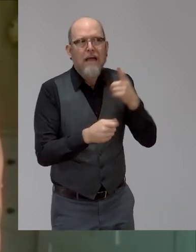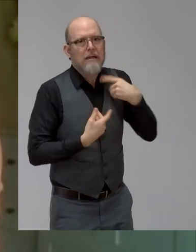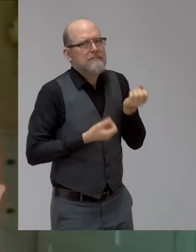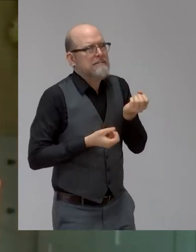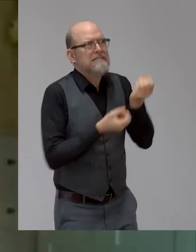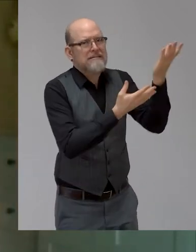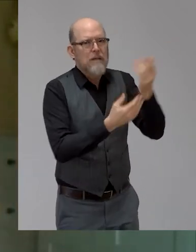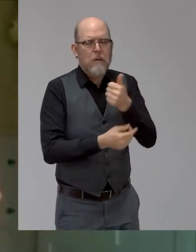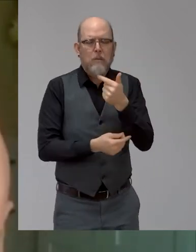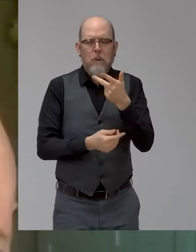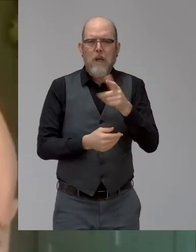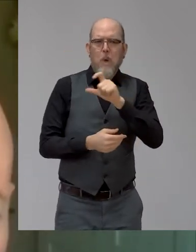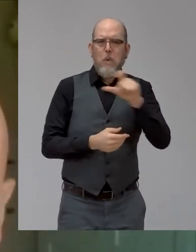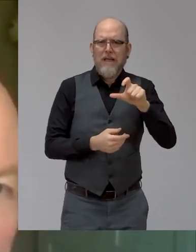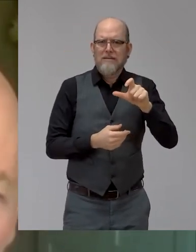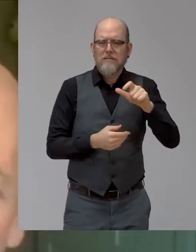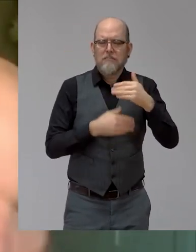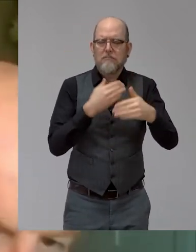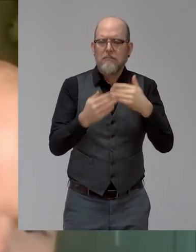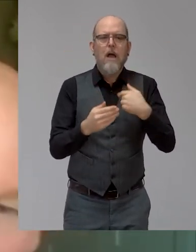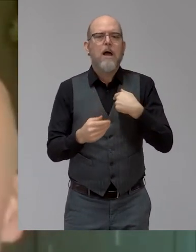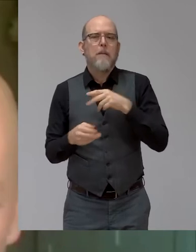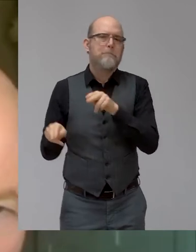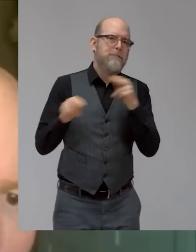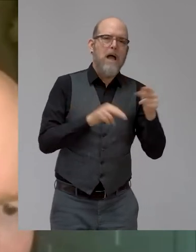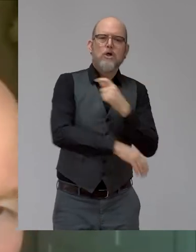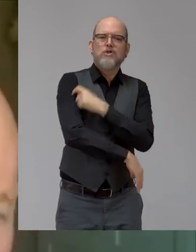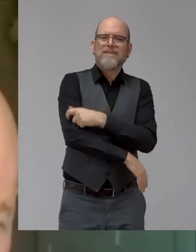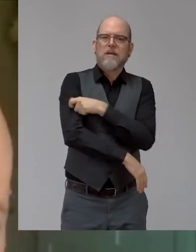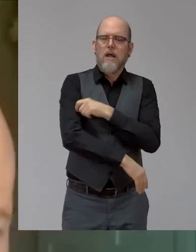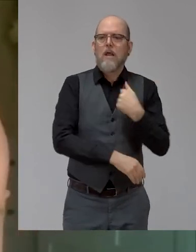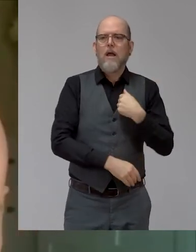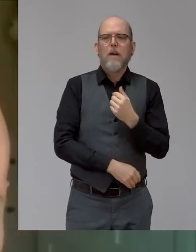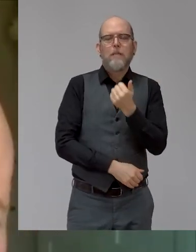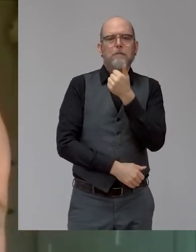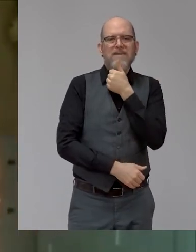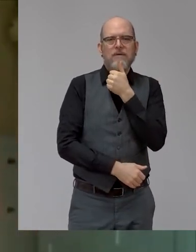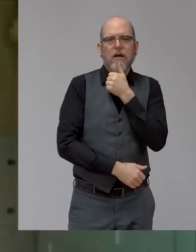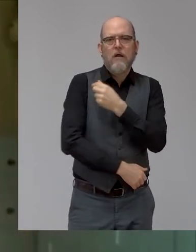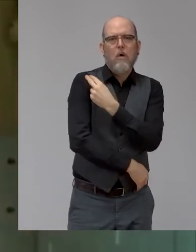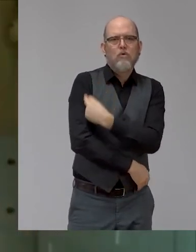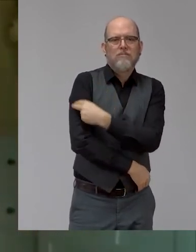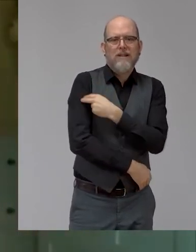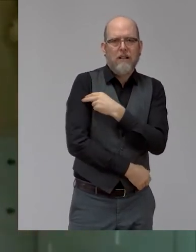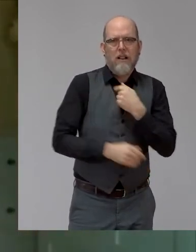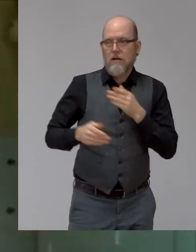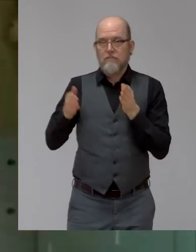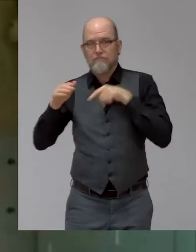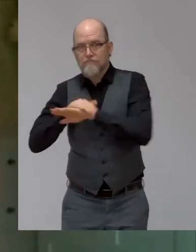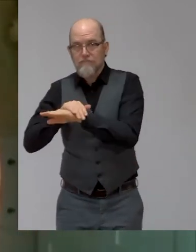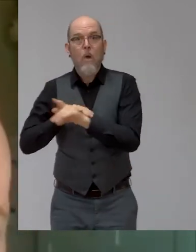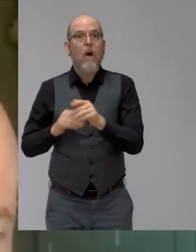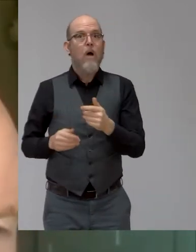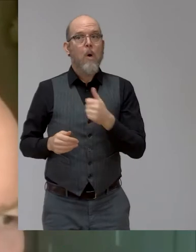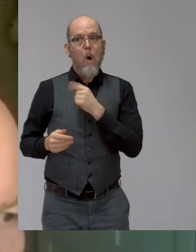And I got into a small private hospital, so I had my own room. So, I was able to talk to my staff, talk to shareholders,